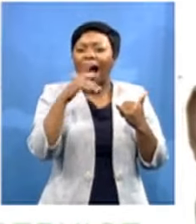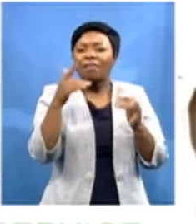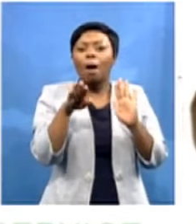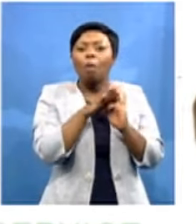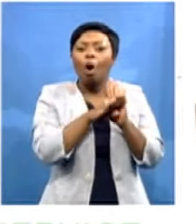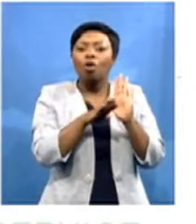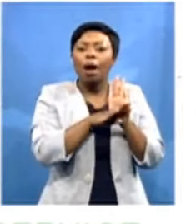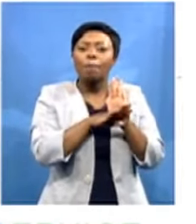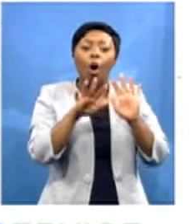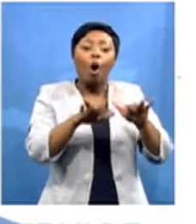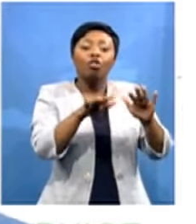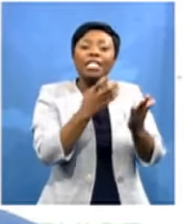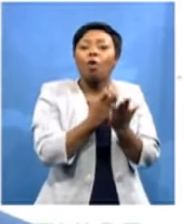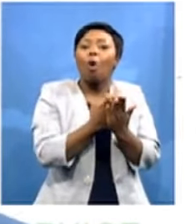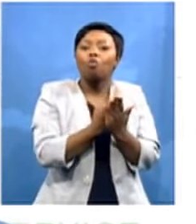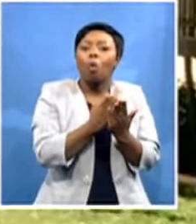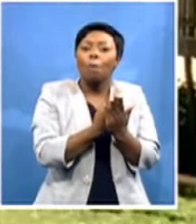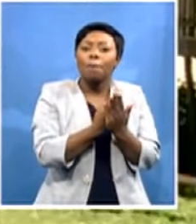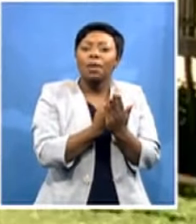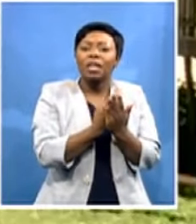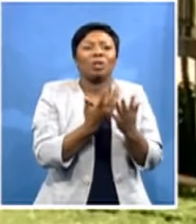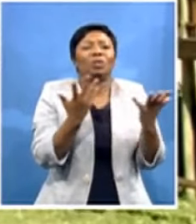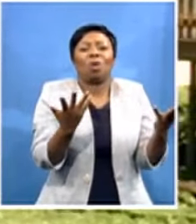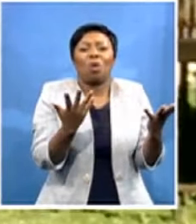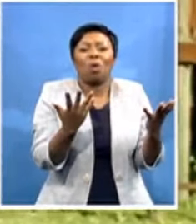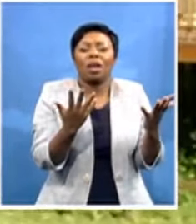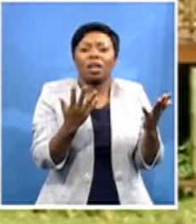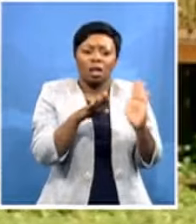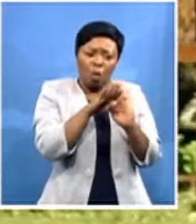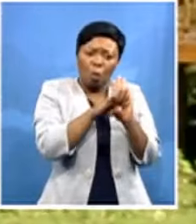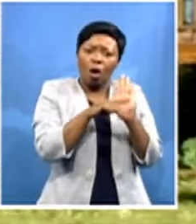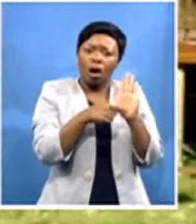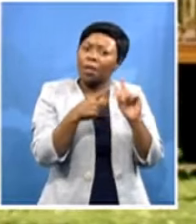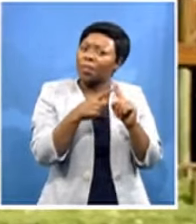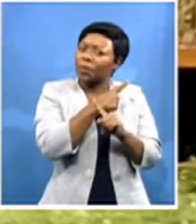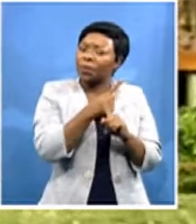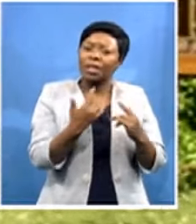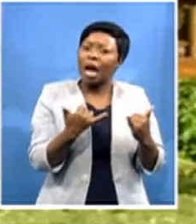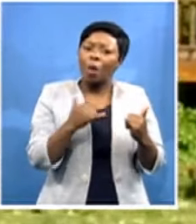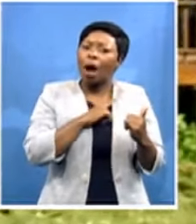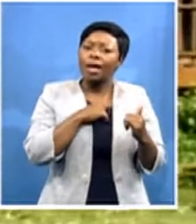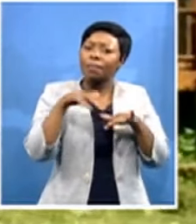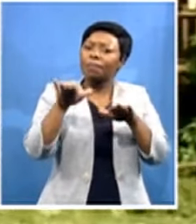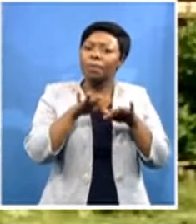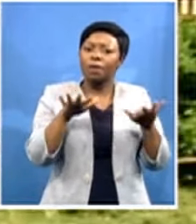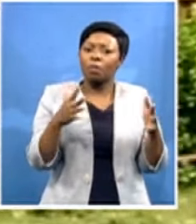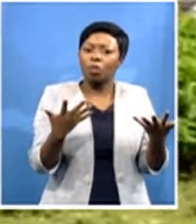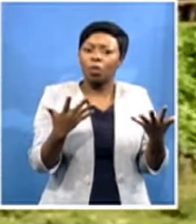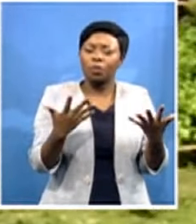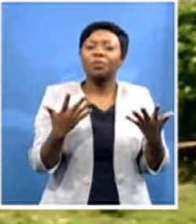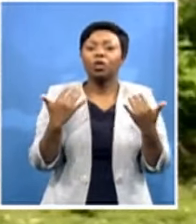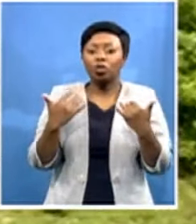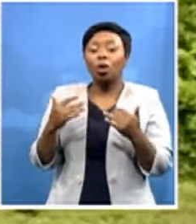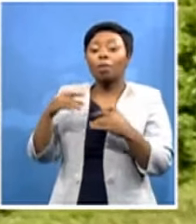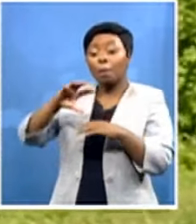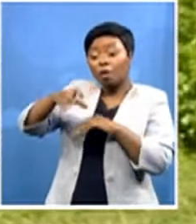it talks against the program of ocean's economy. Legal experts have implored the provincial government to rectify the situation